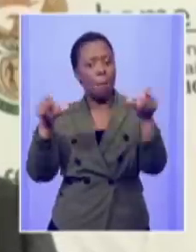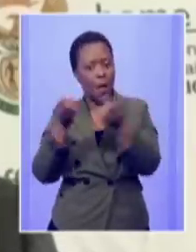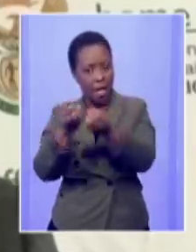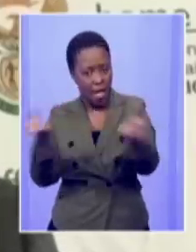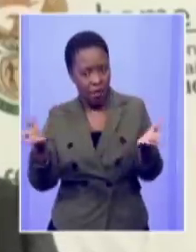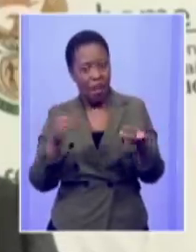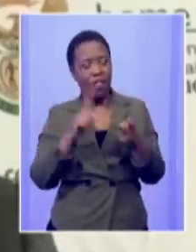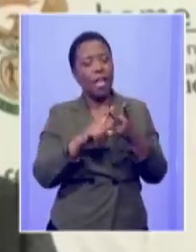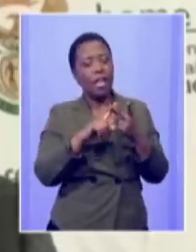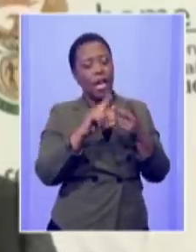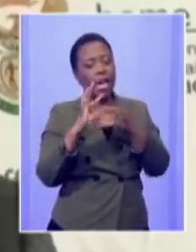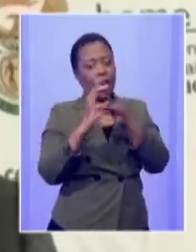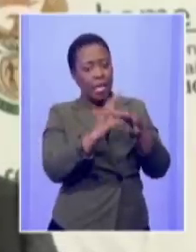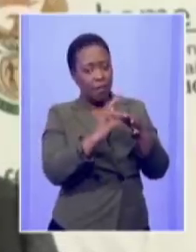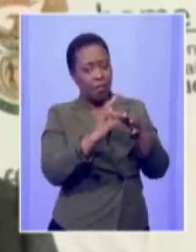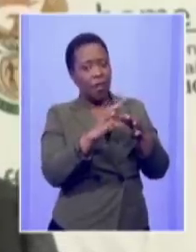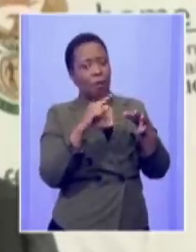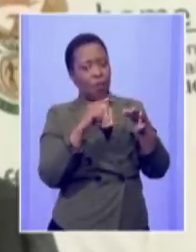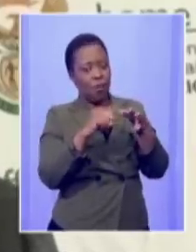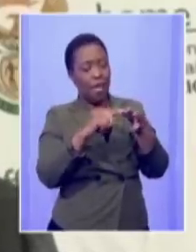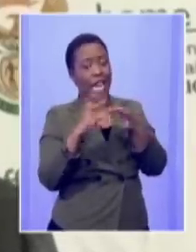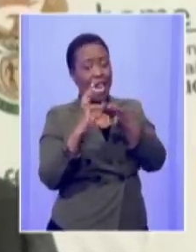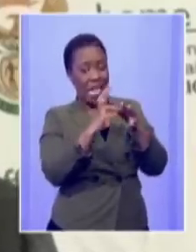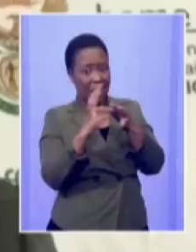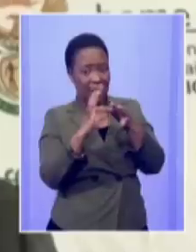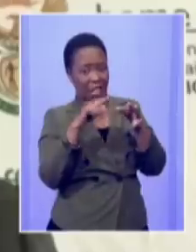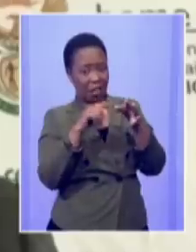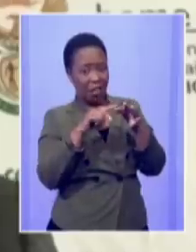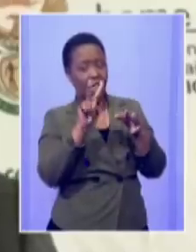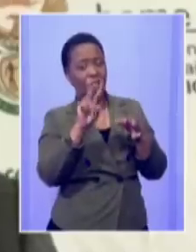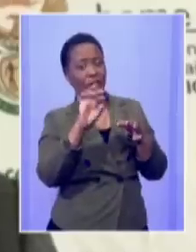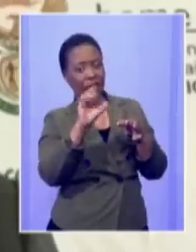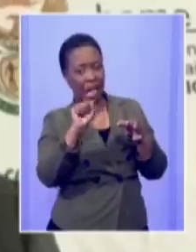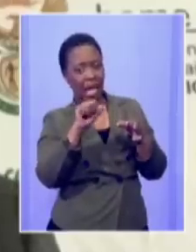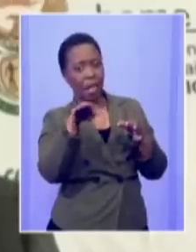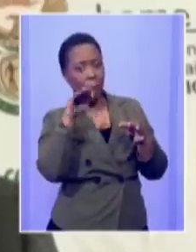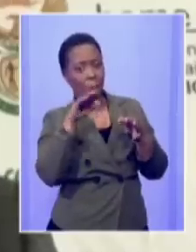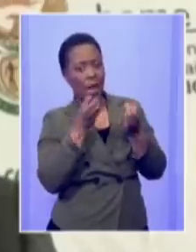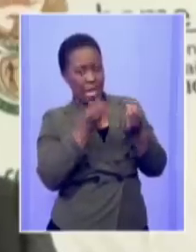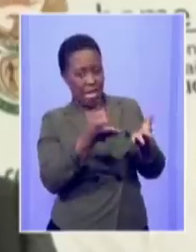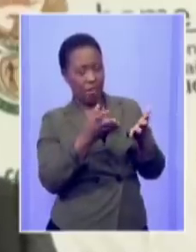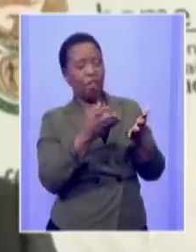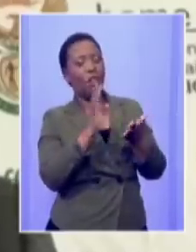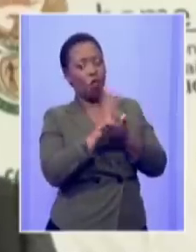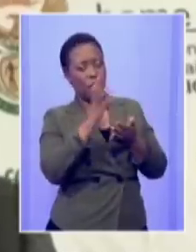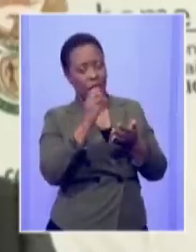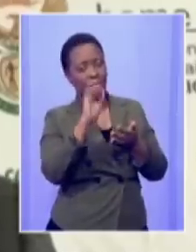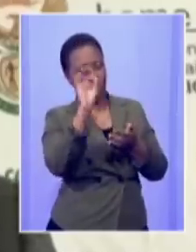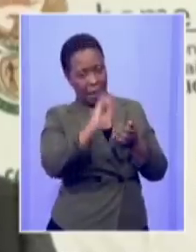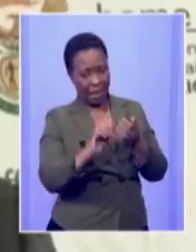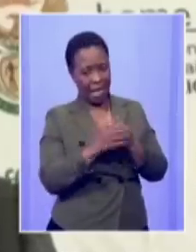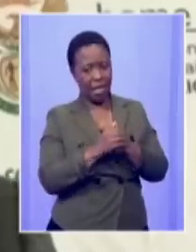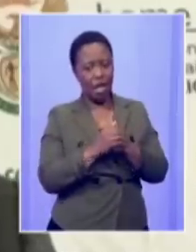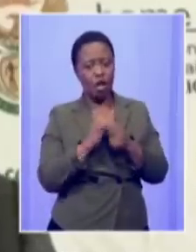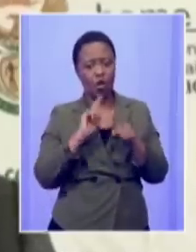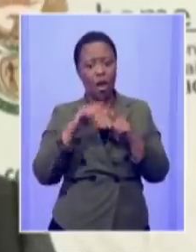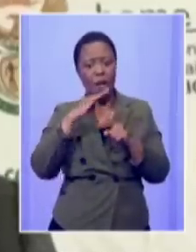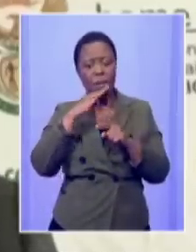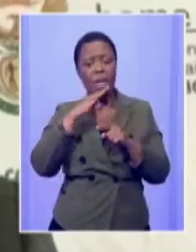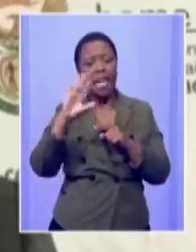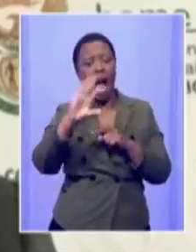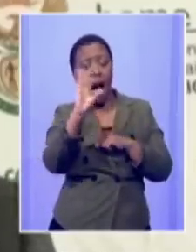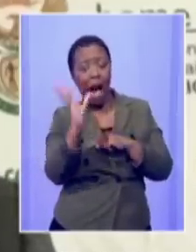14 of all the relative visas issued were given to zimbabweans remember this is nothing relative to the african continent